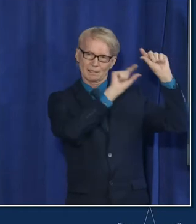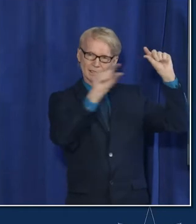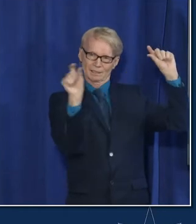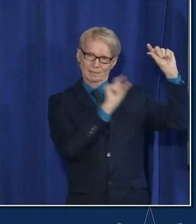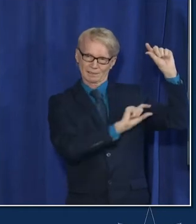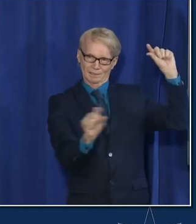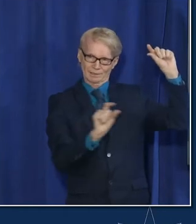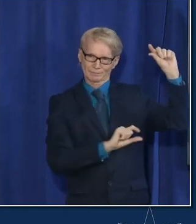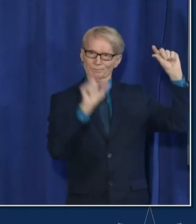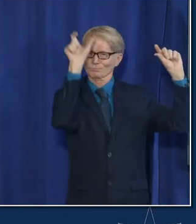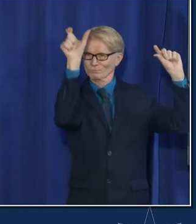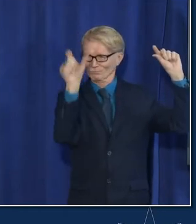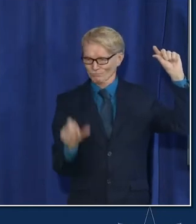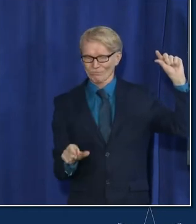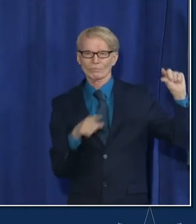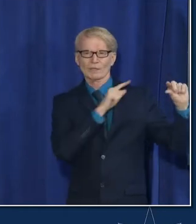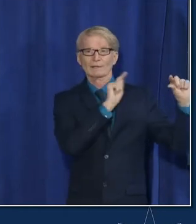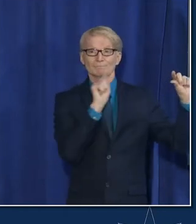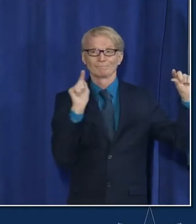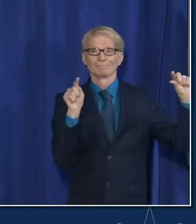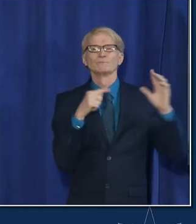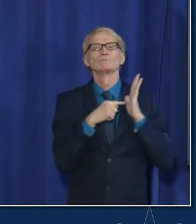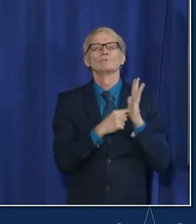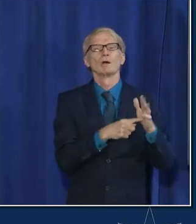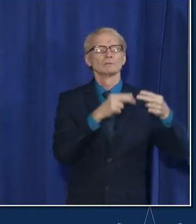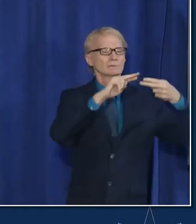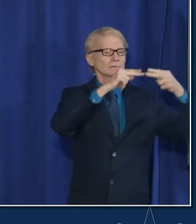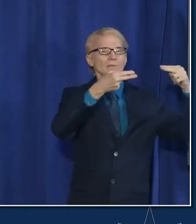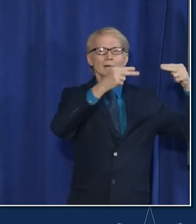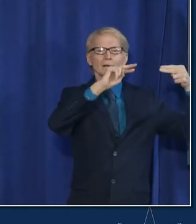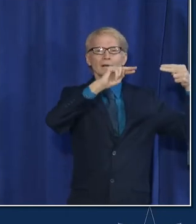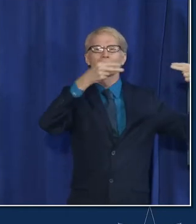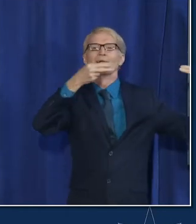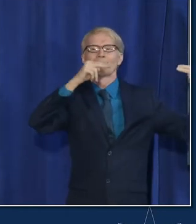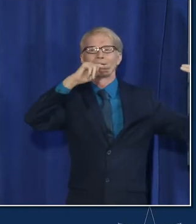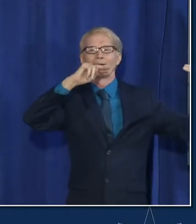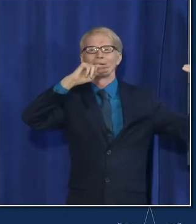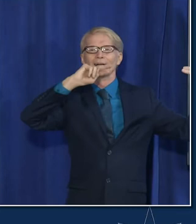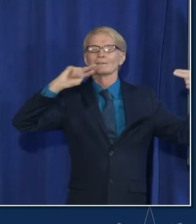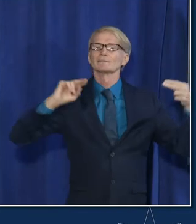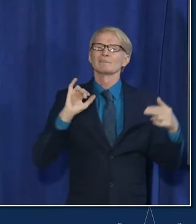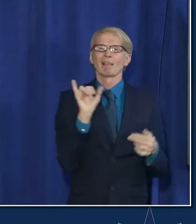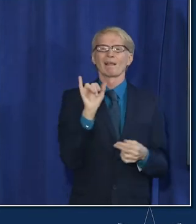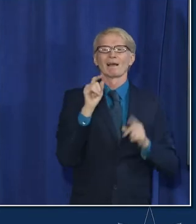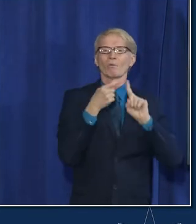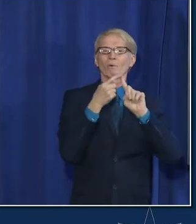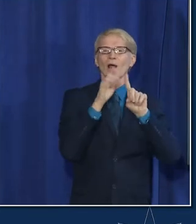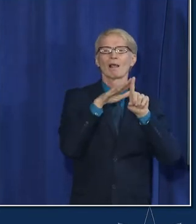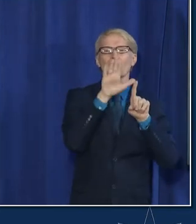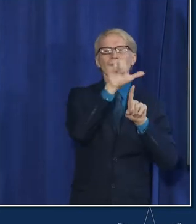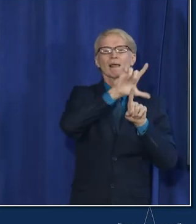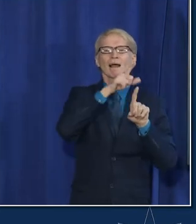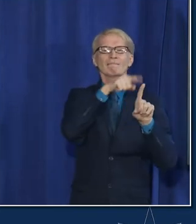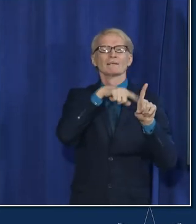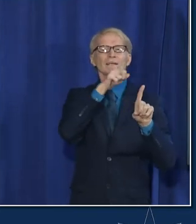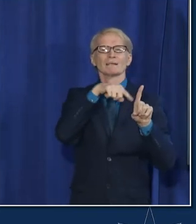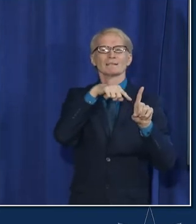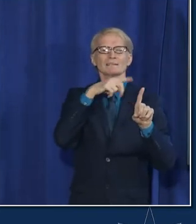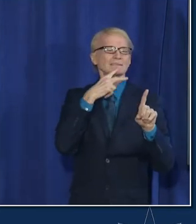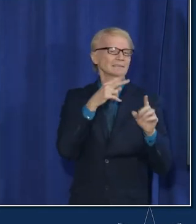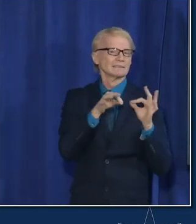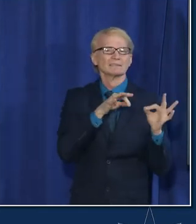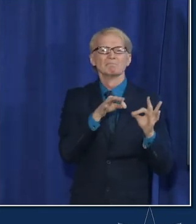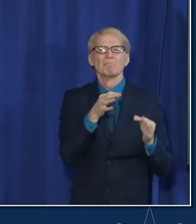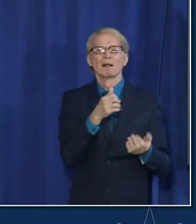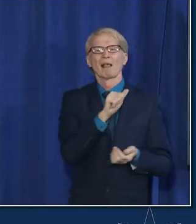shows you the variant i mean shows you the mutation um that we've seen so like that one on the left there you don't have to see the details